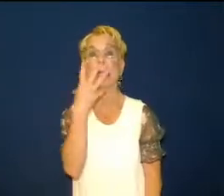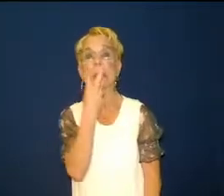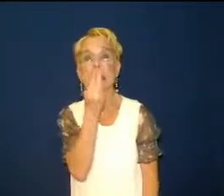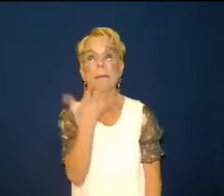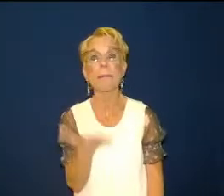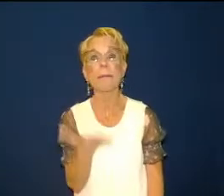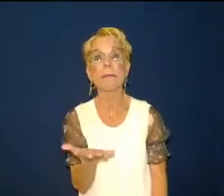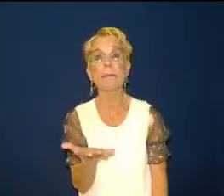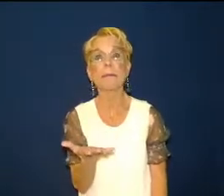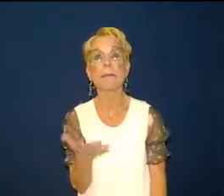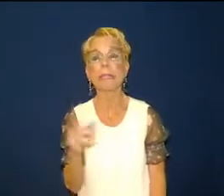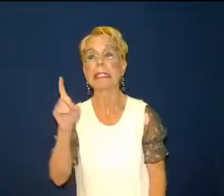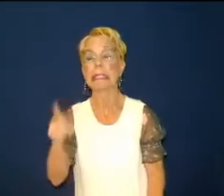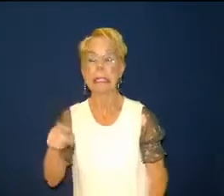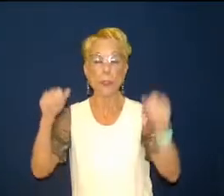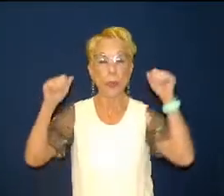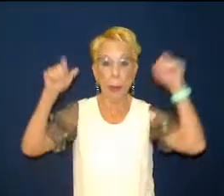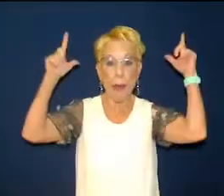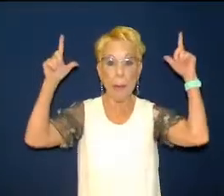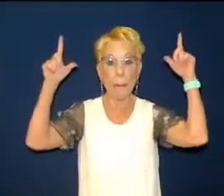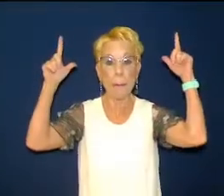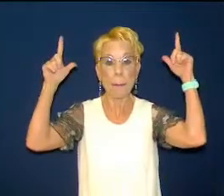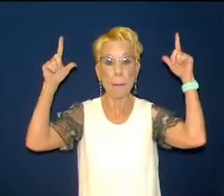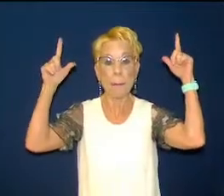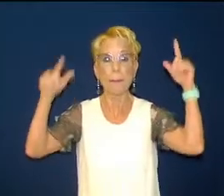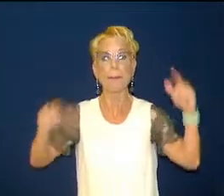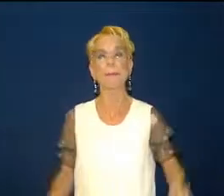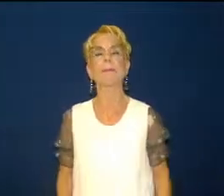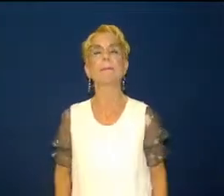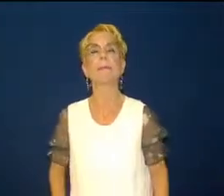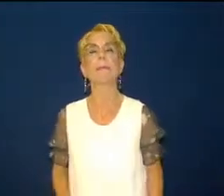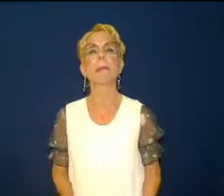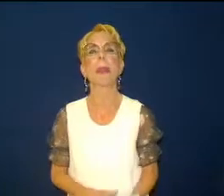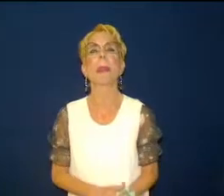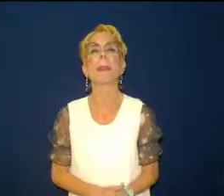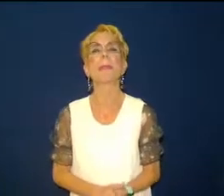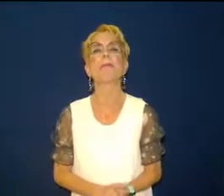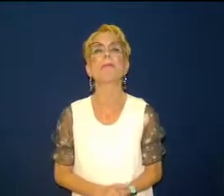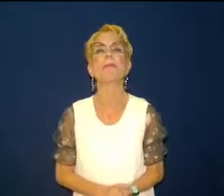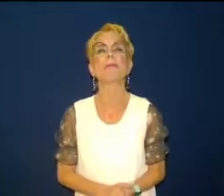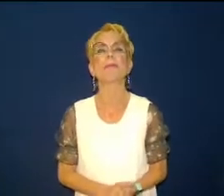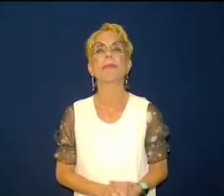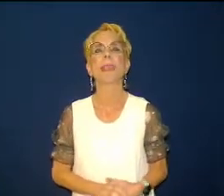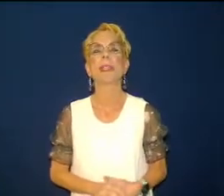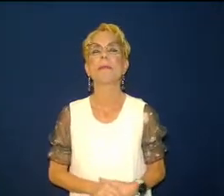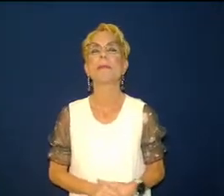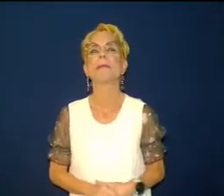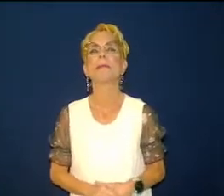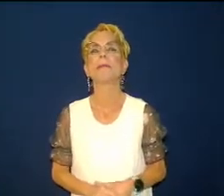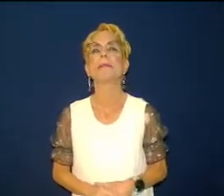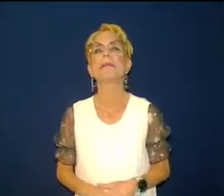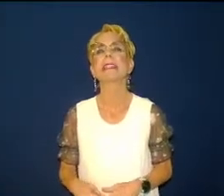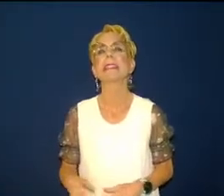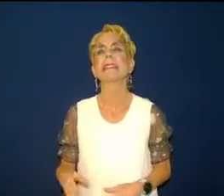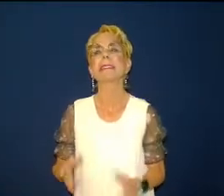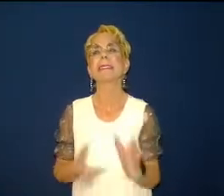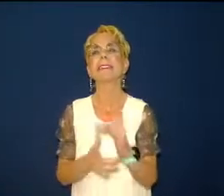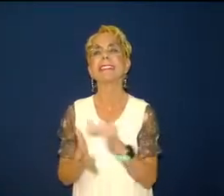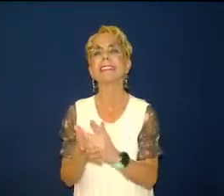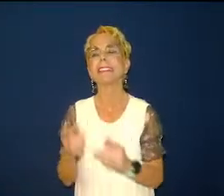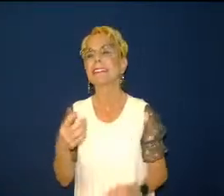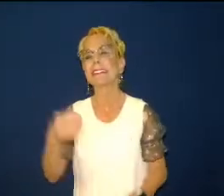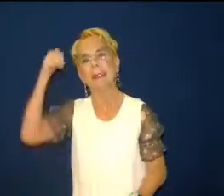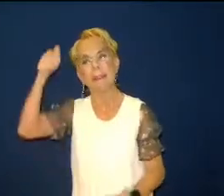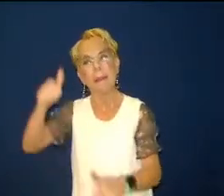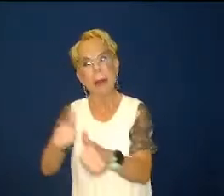he's saying to wake up and let's go back to the past or remember where we used